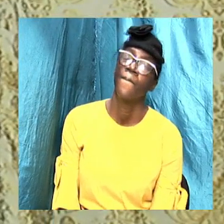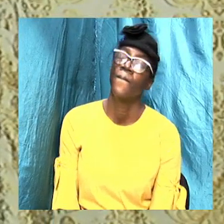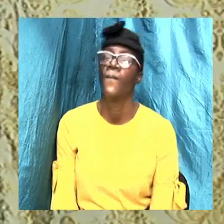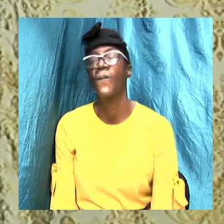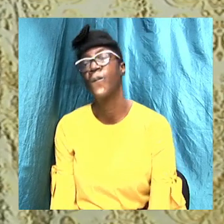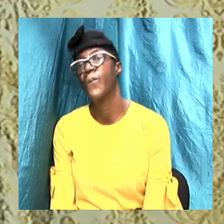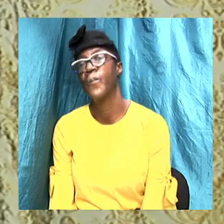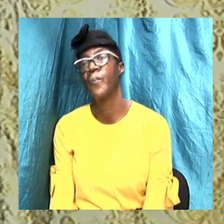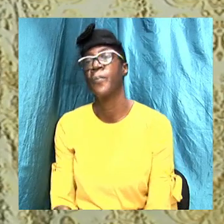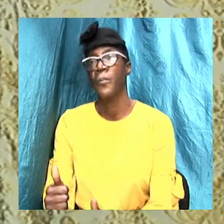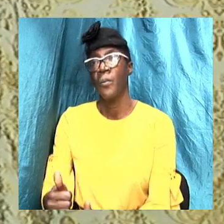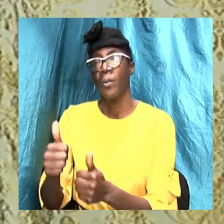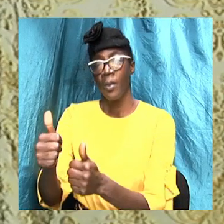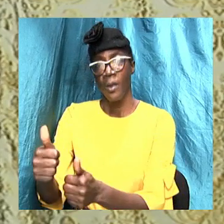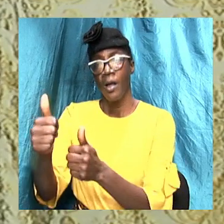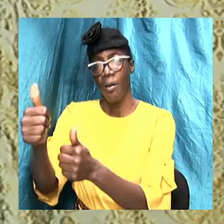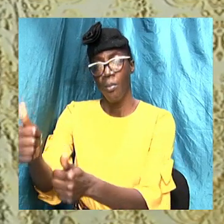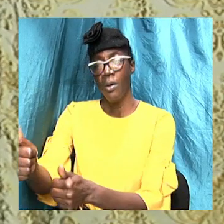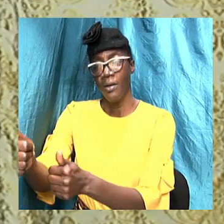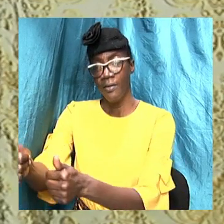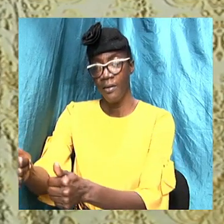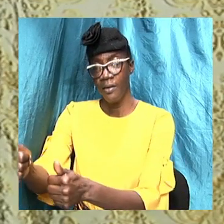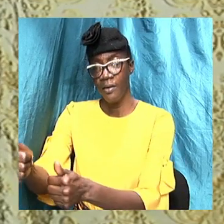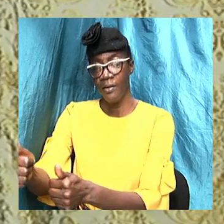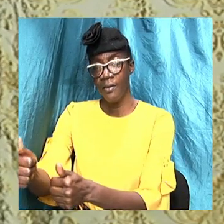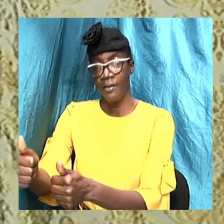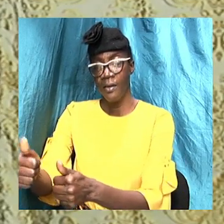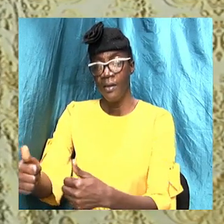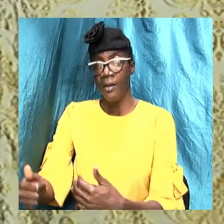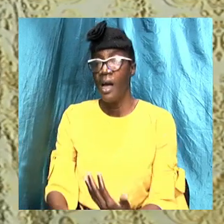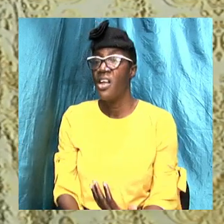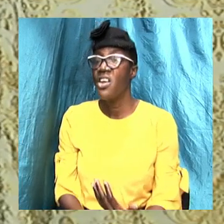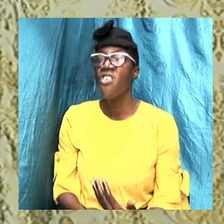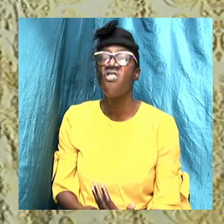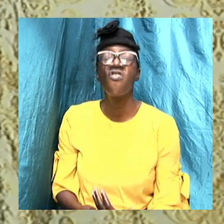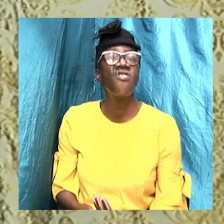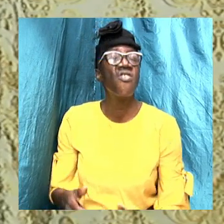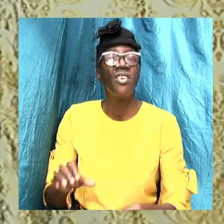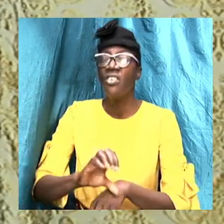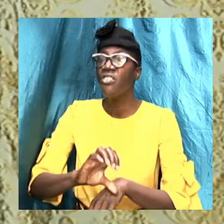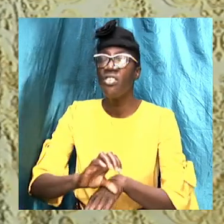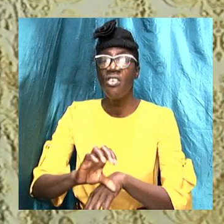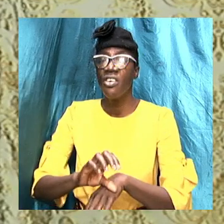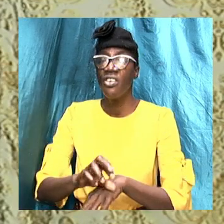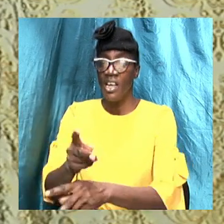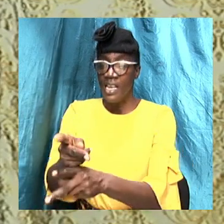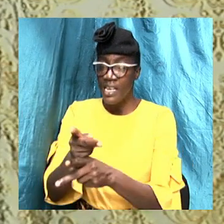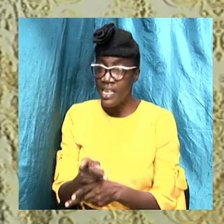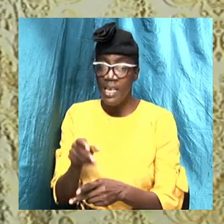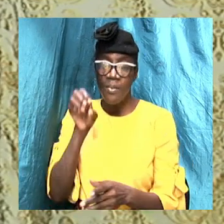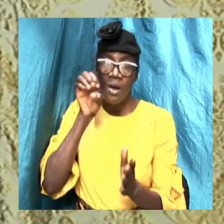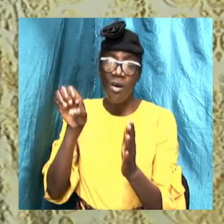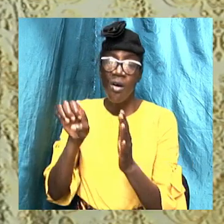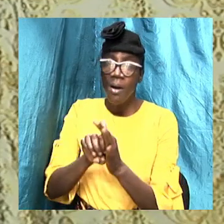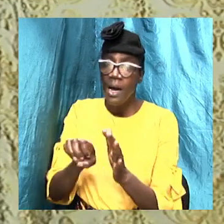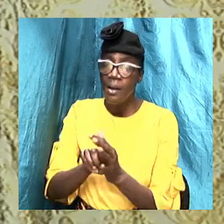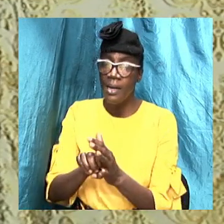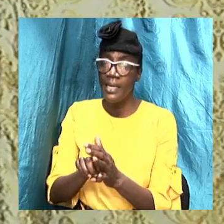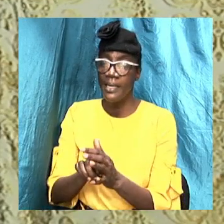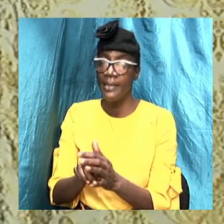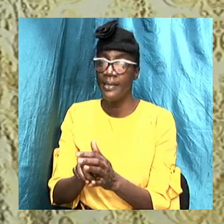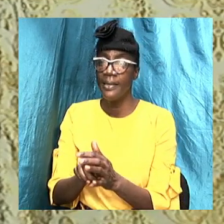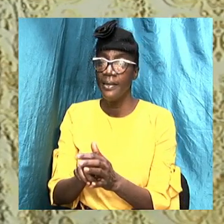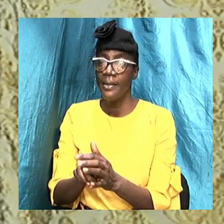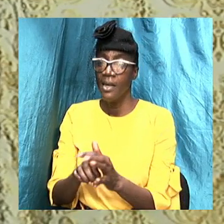The apostles and the early church made sure to keep the commandment of water baptism. Several passages